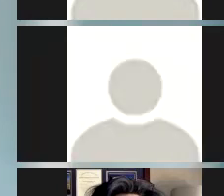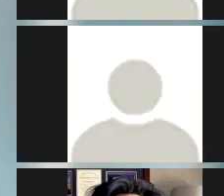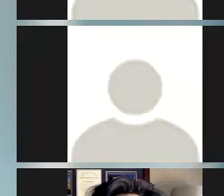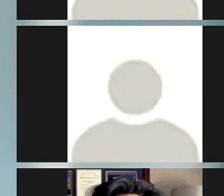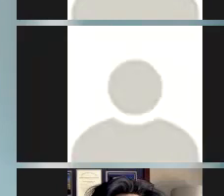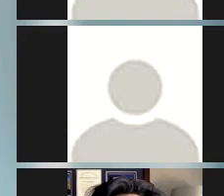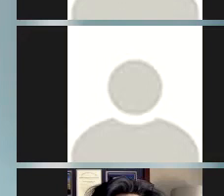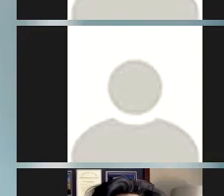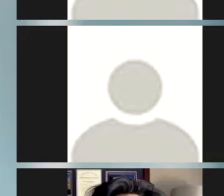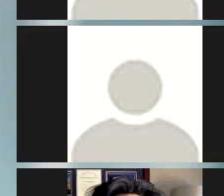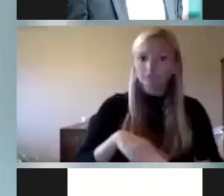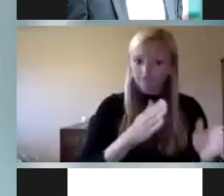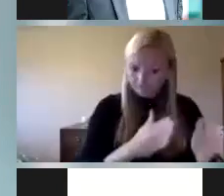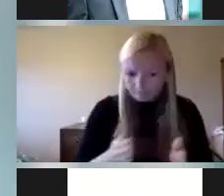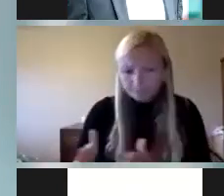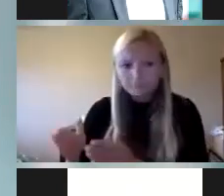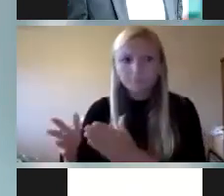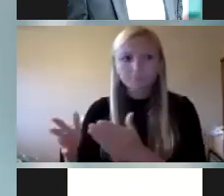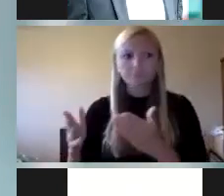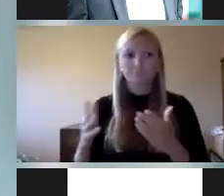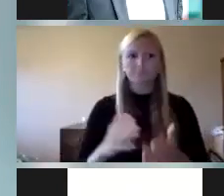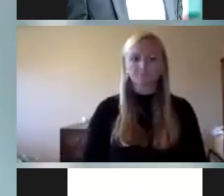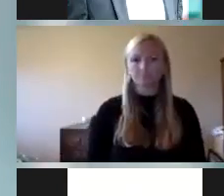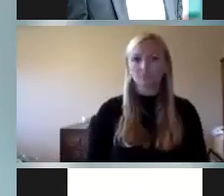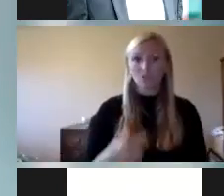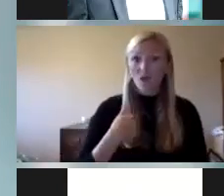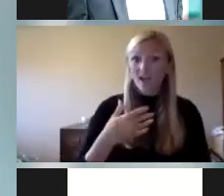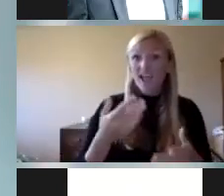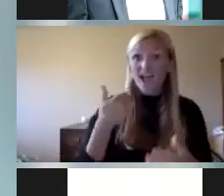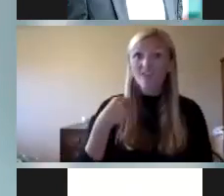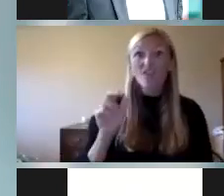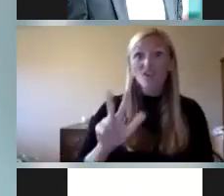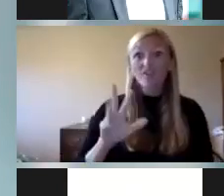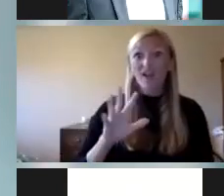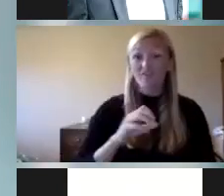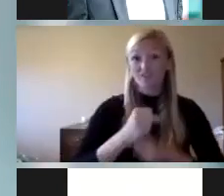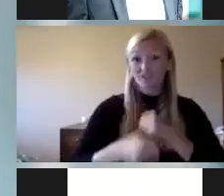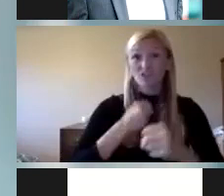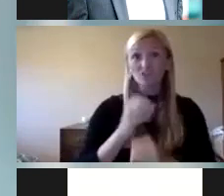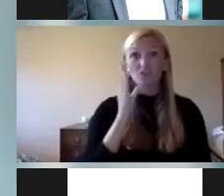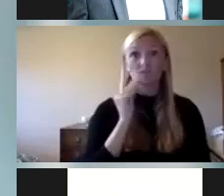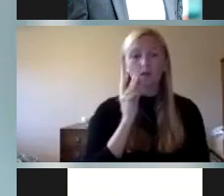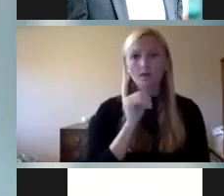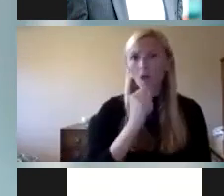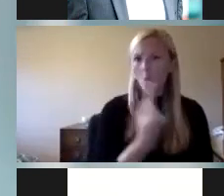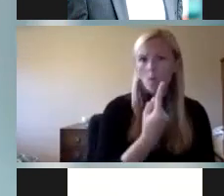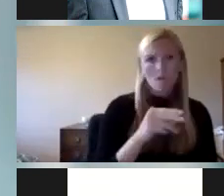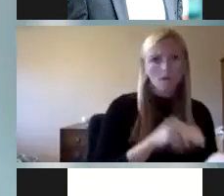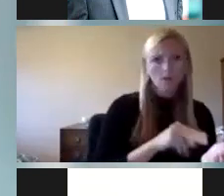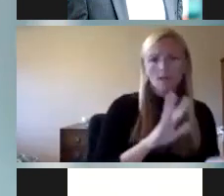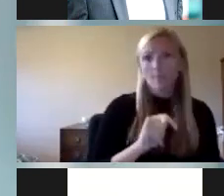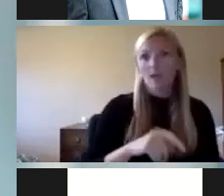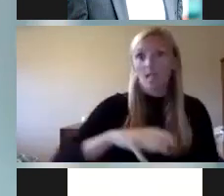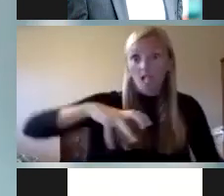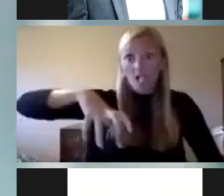in fact i'm a planning strategist at horde copeland mock and i do come with 35 years of experience not just in in nursing but in disaster